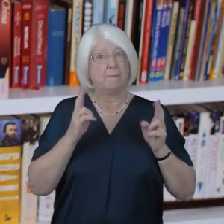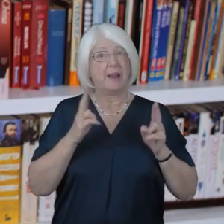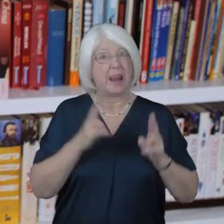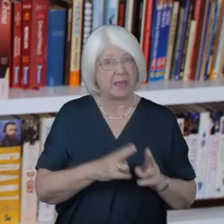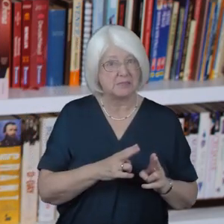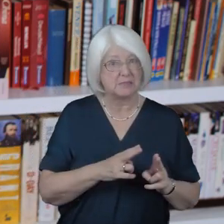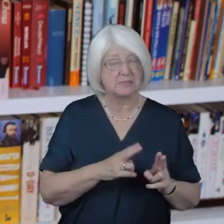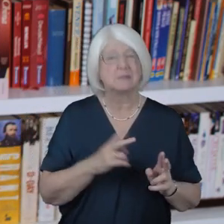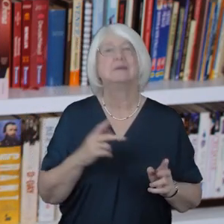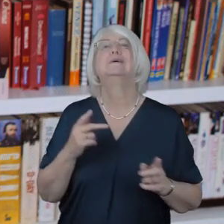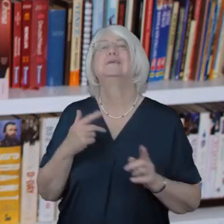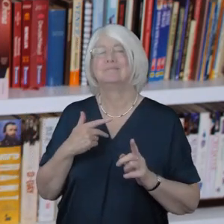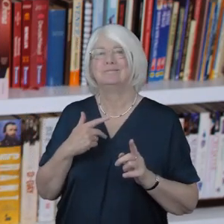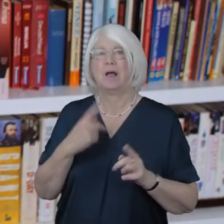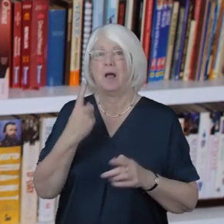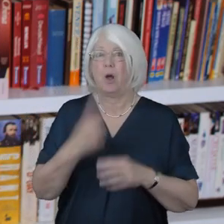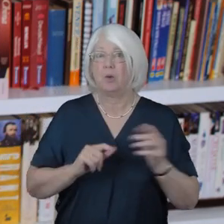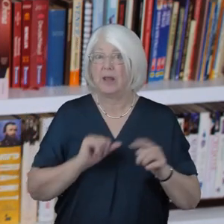love,